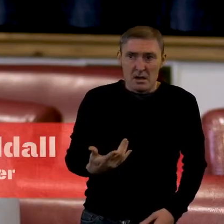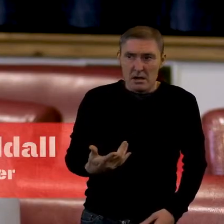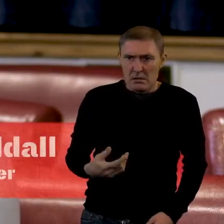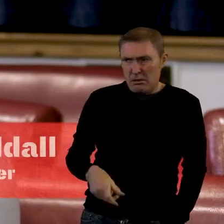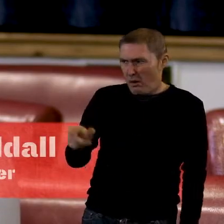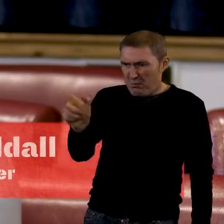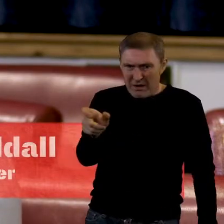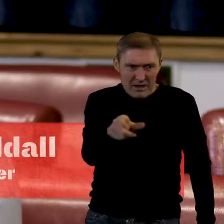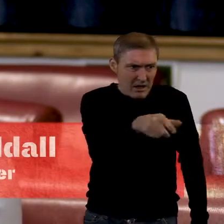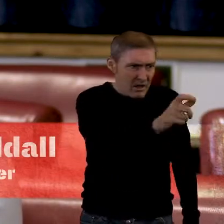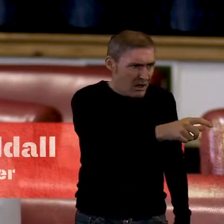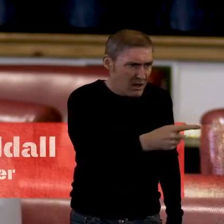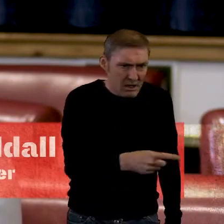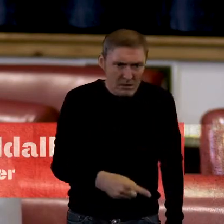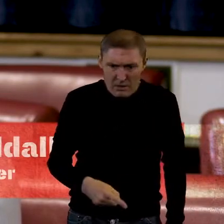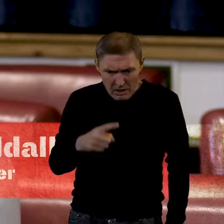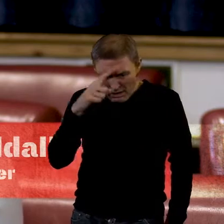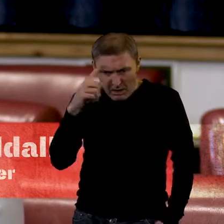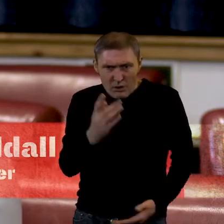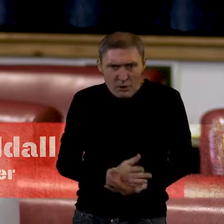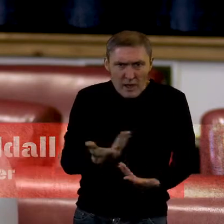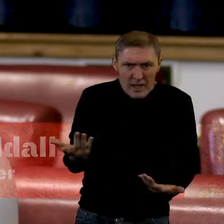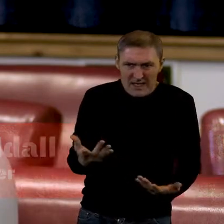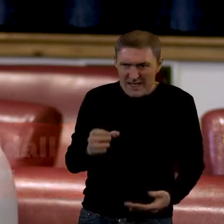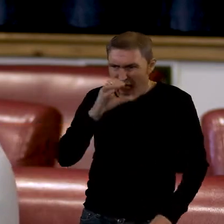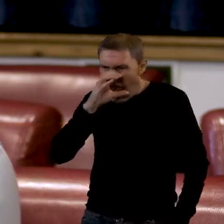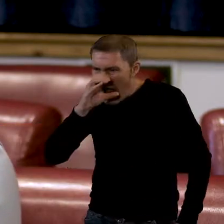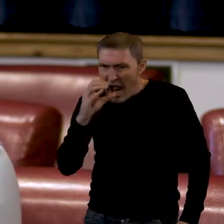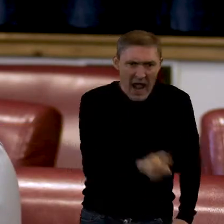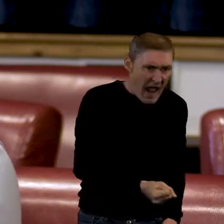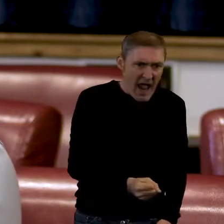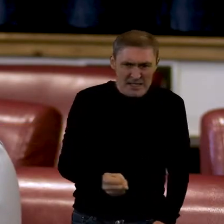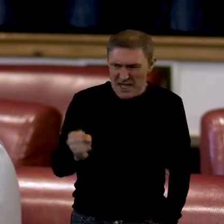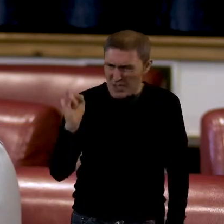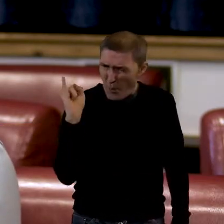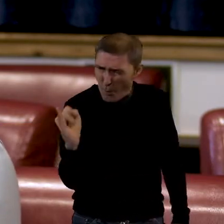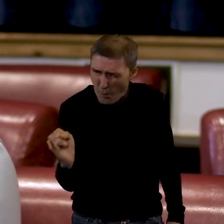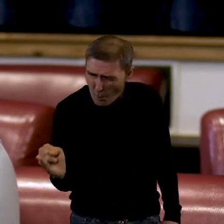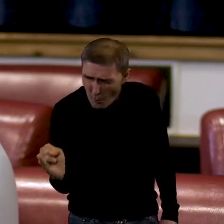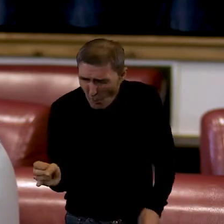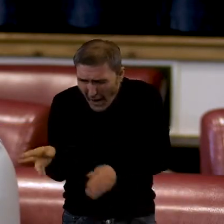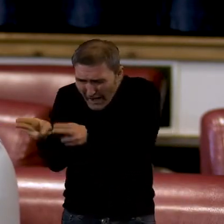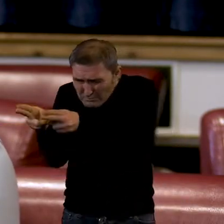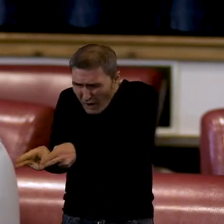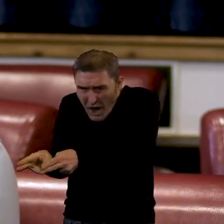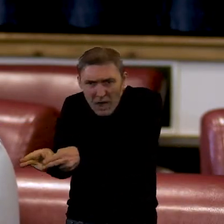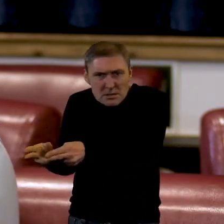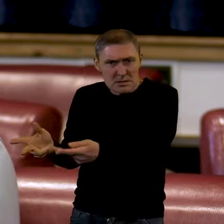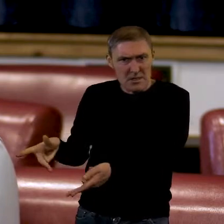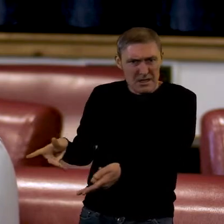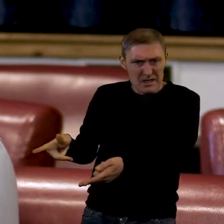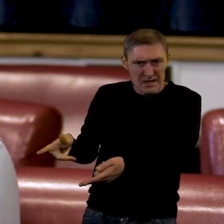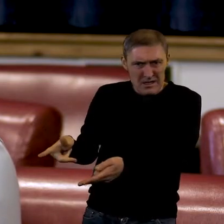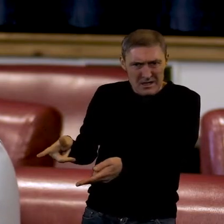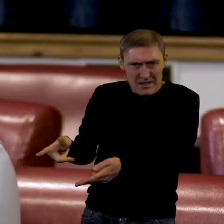people don't realise is that the hate element of a hate crime is sometimes the most